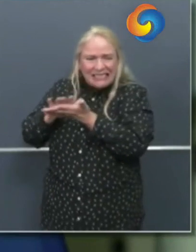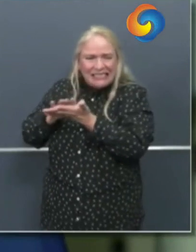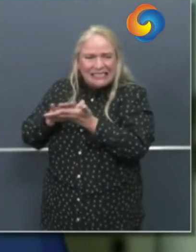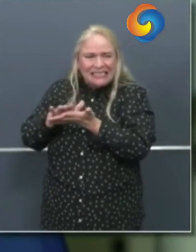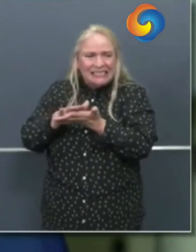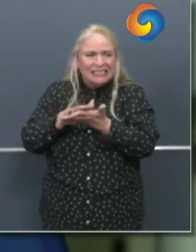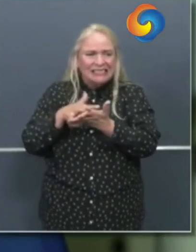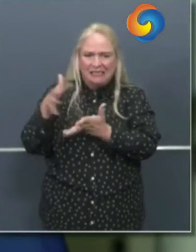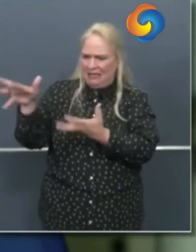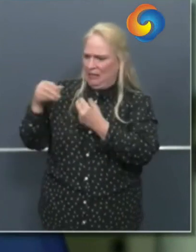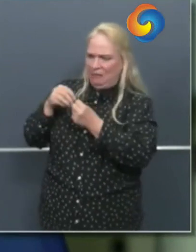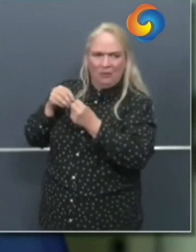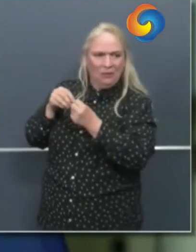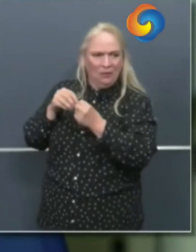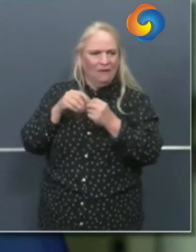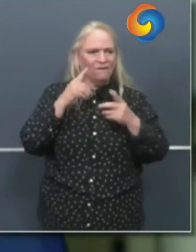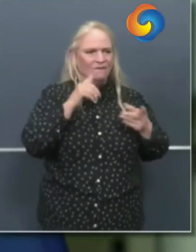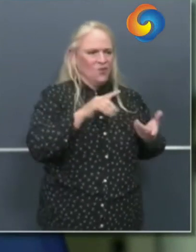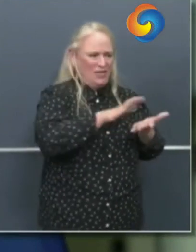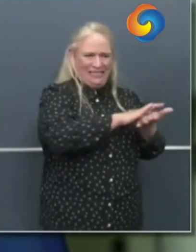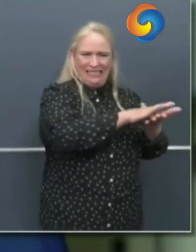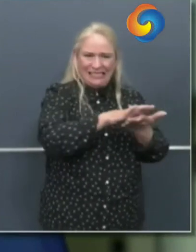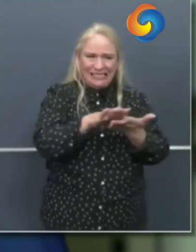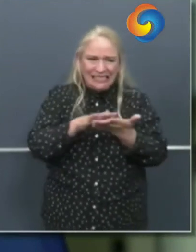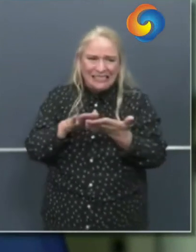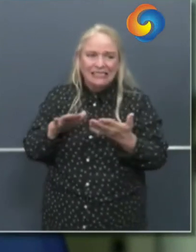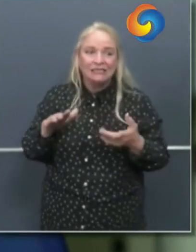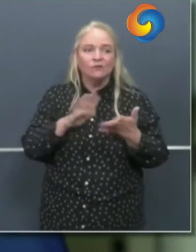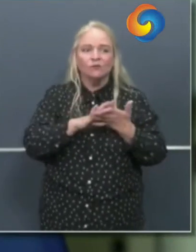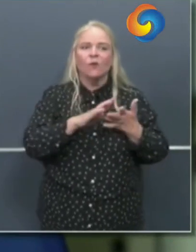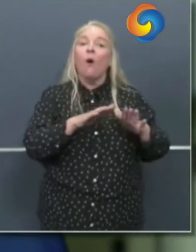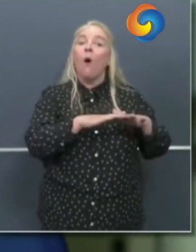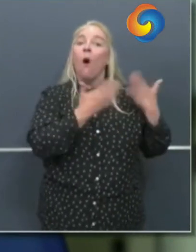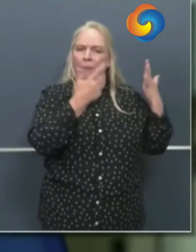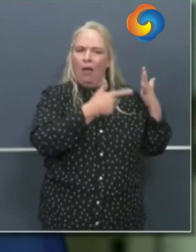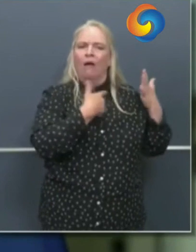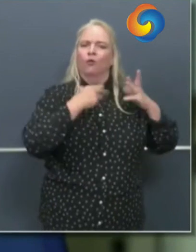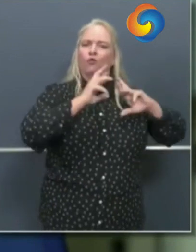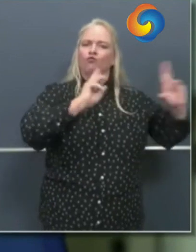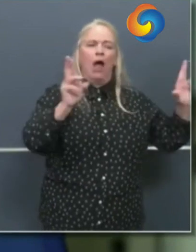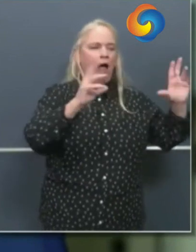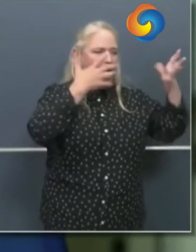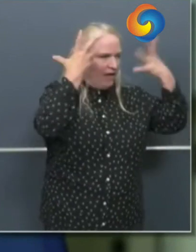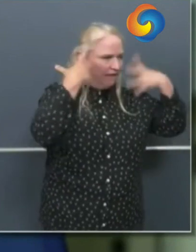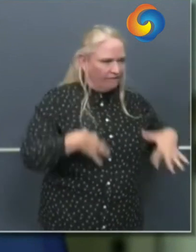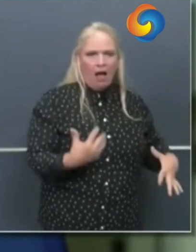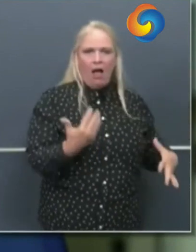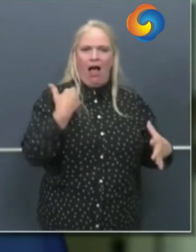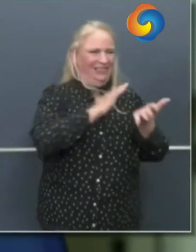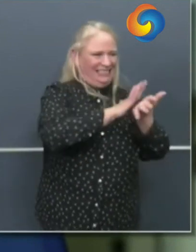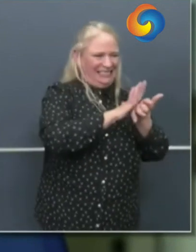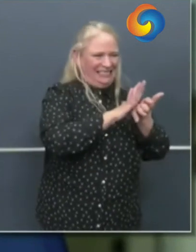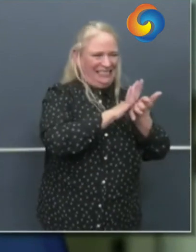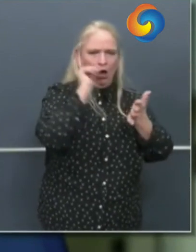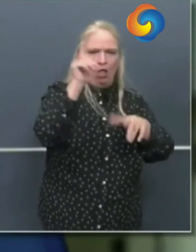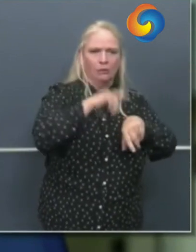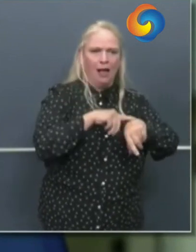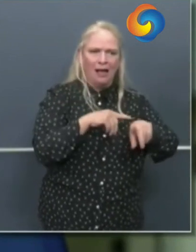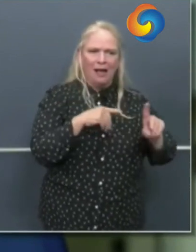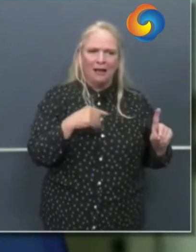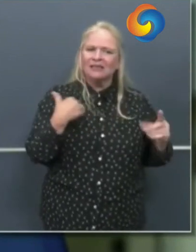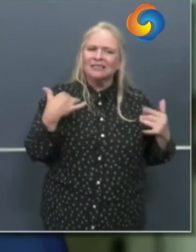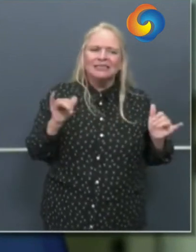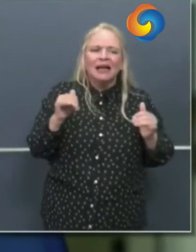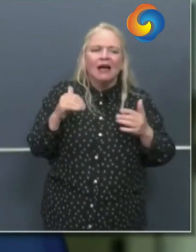foundational in terms of safely reopening the schools number two we put together statutory language in our budget